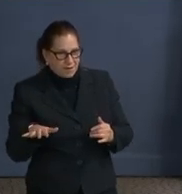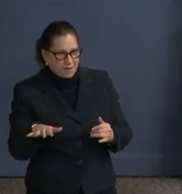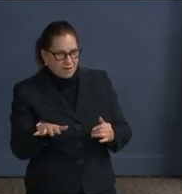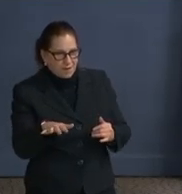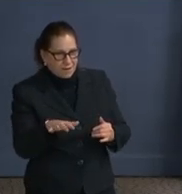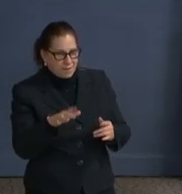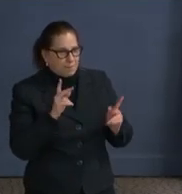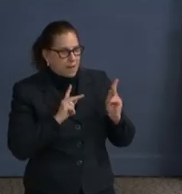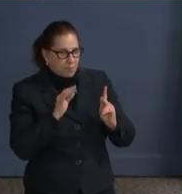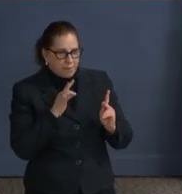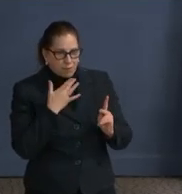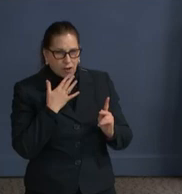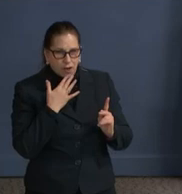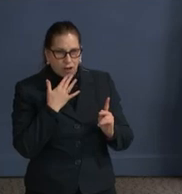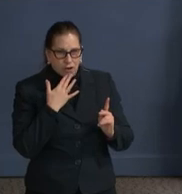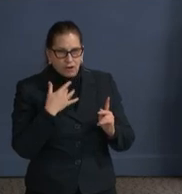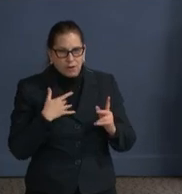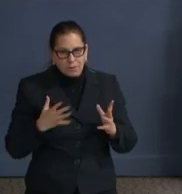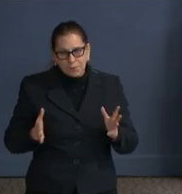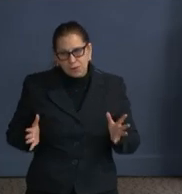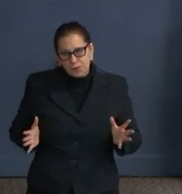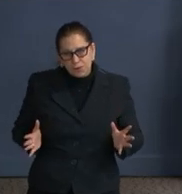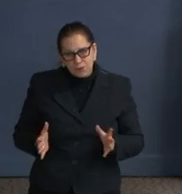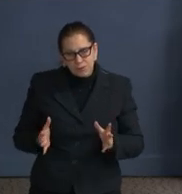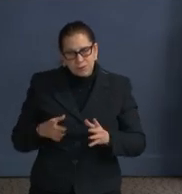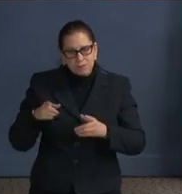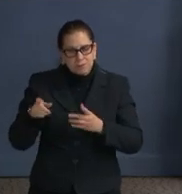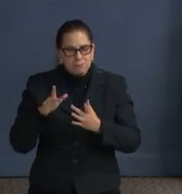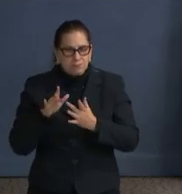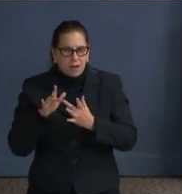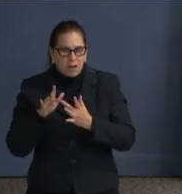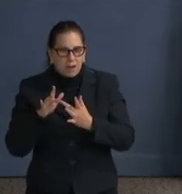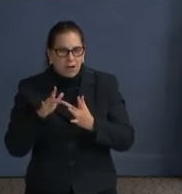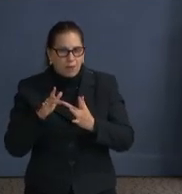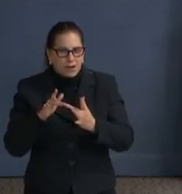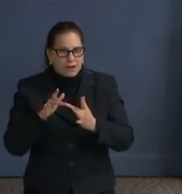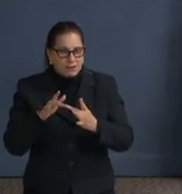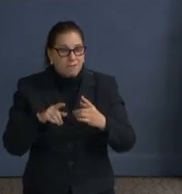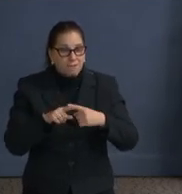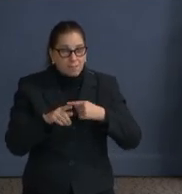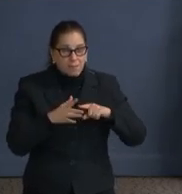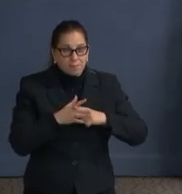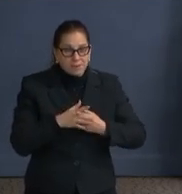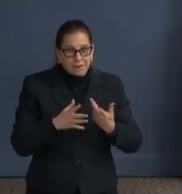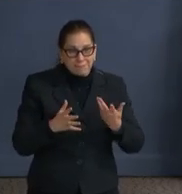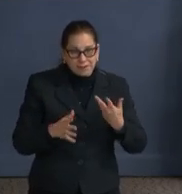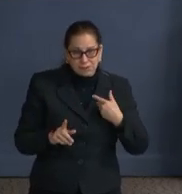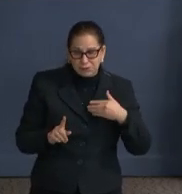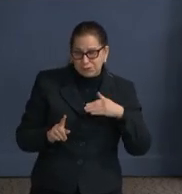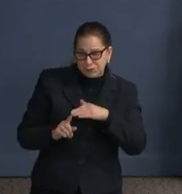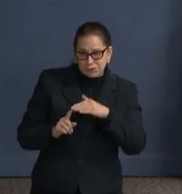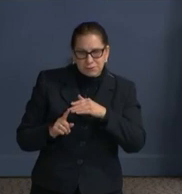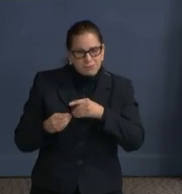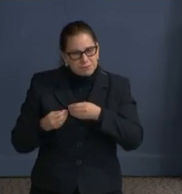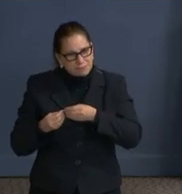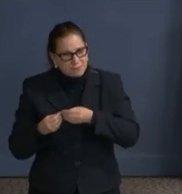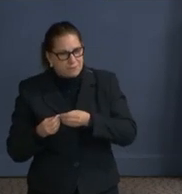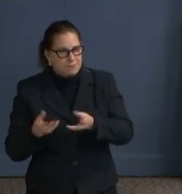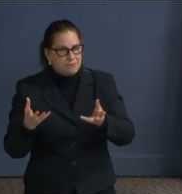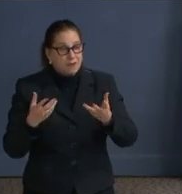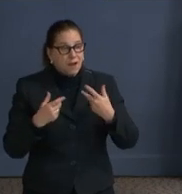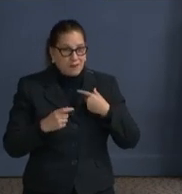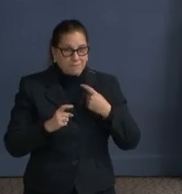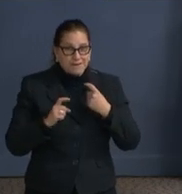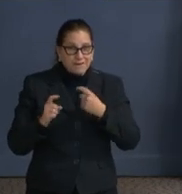populations of racial and ethnic minorities from the outset in terms of how we allocate and distribute our vaccines. We've been giving those centers